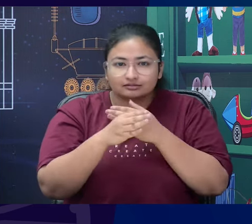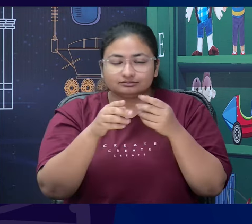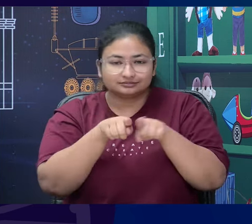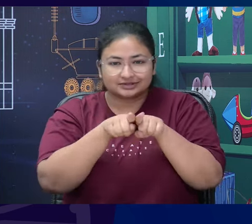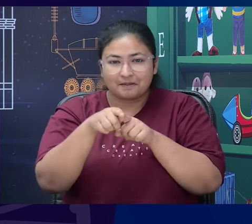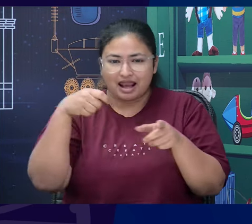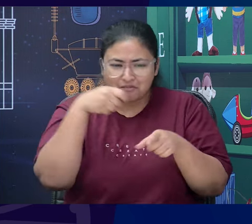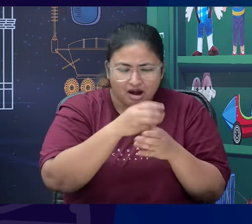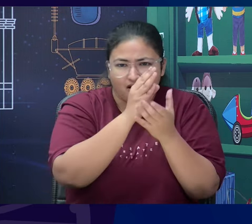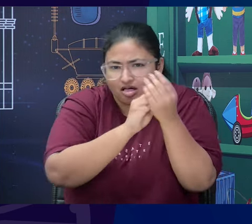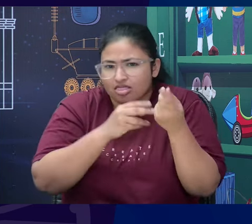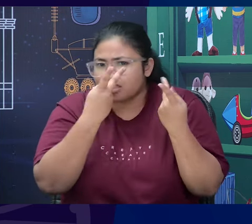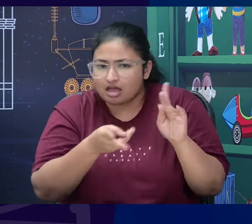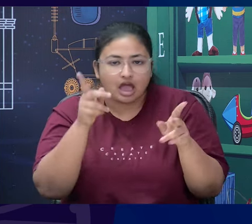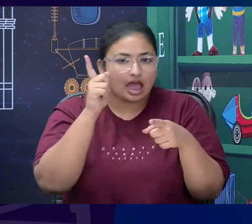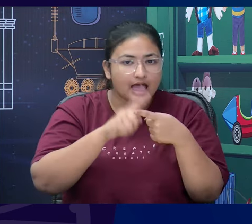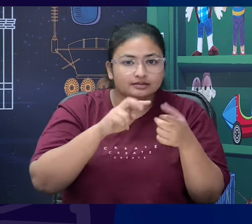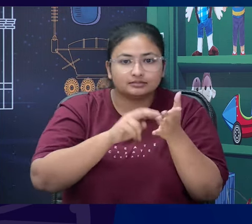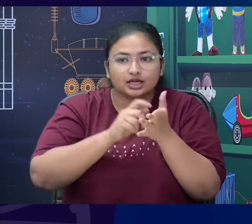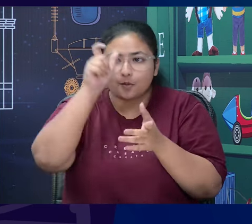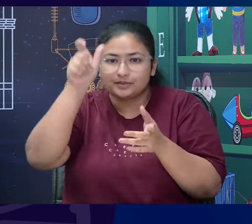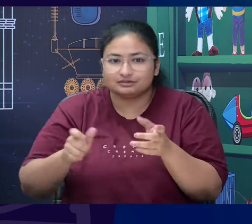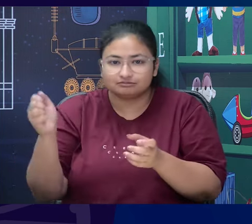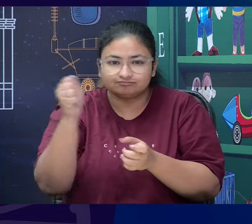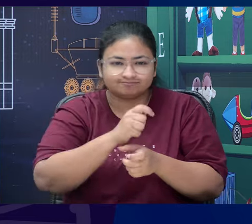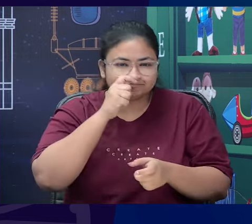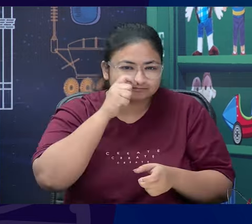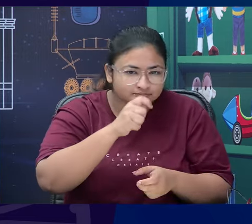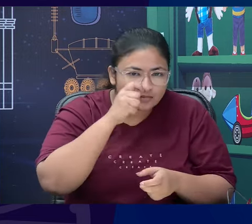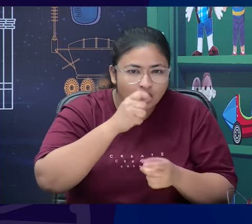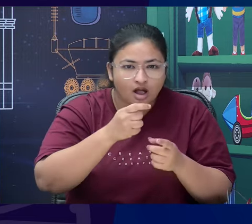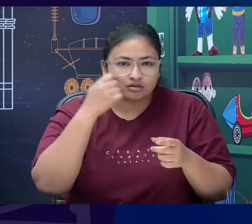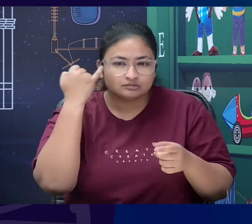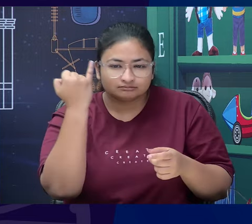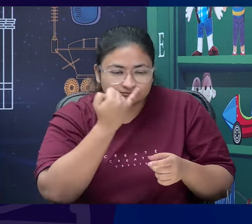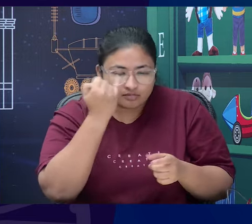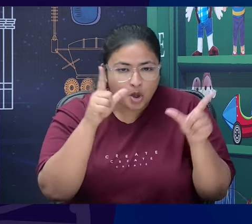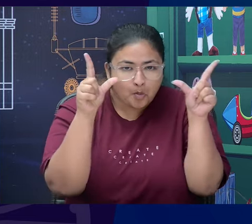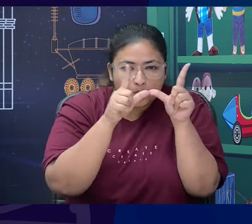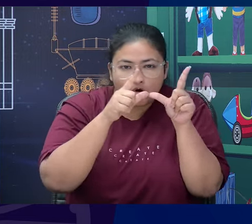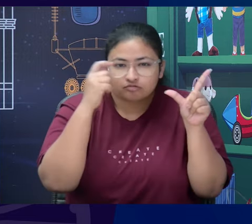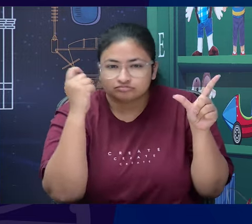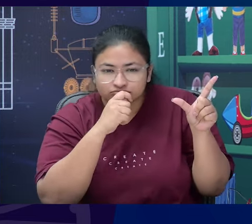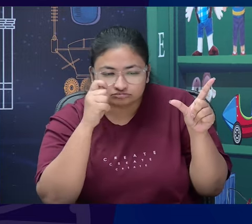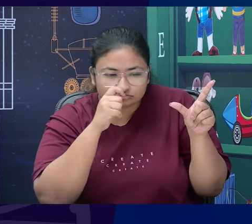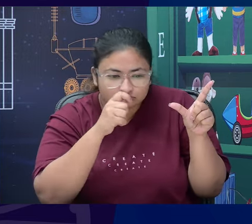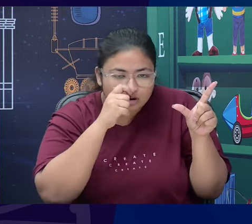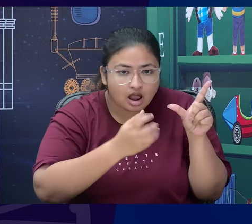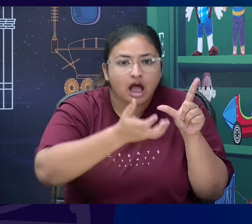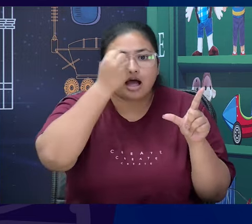agent we have in mind you know a muffled figure wearing you know shades and